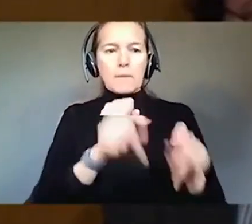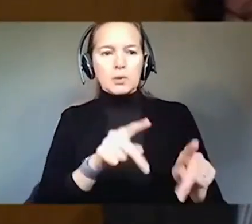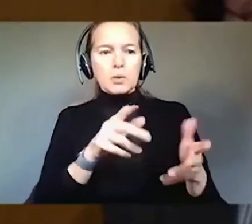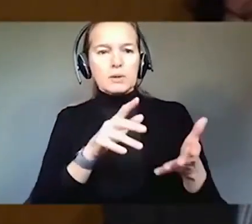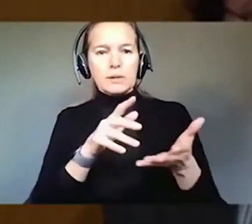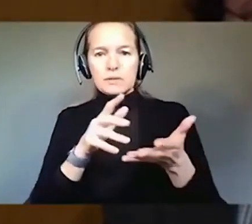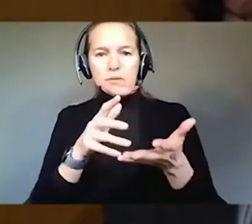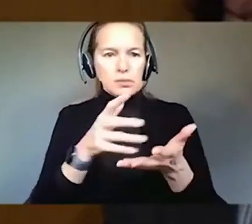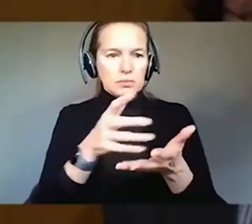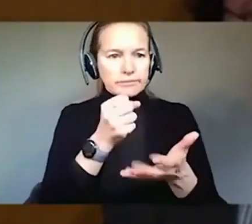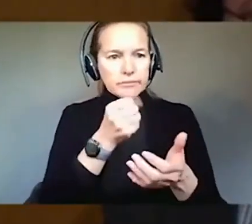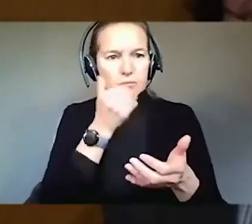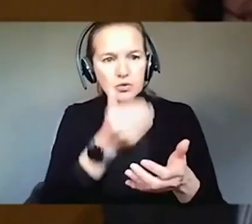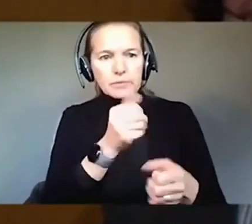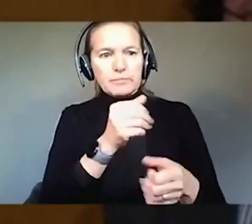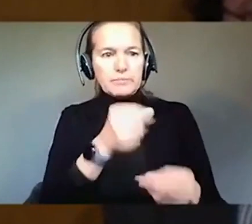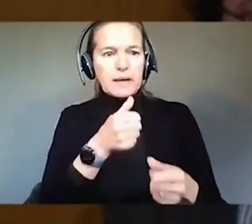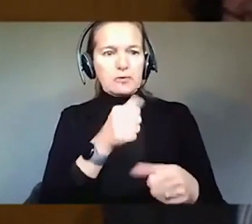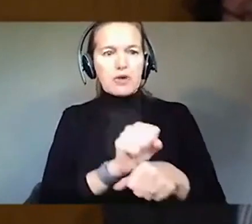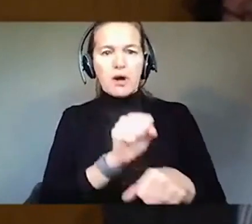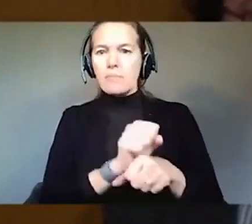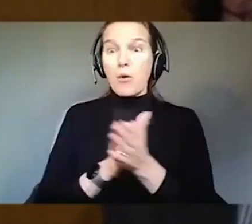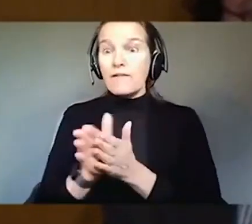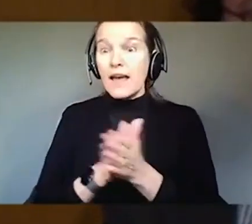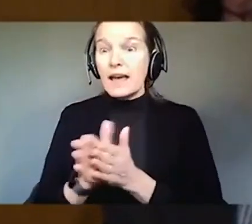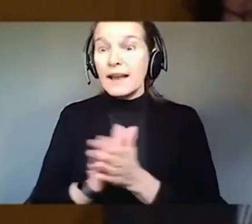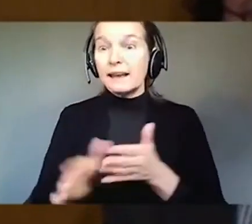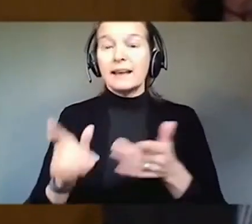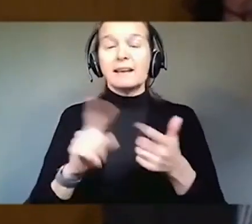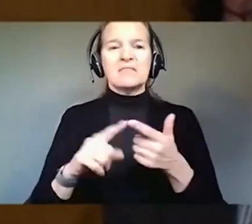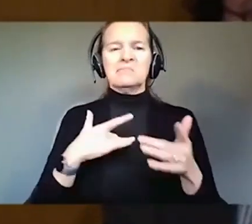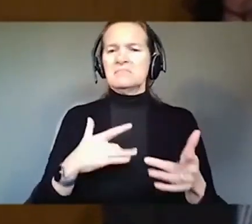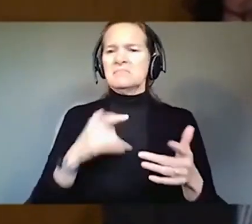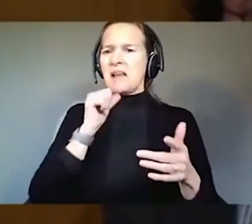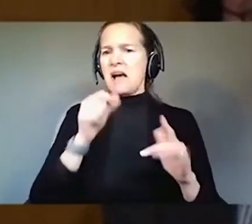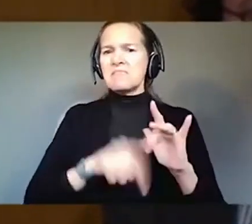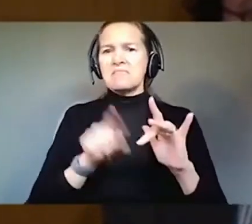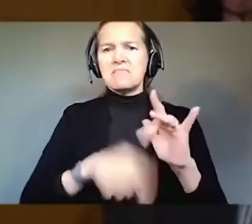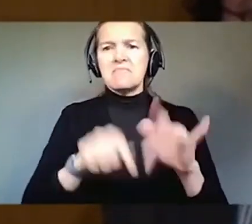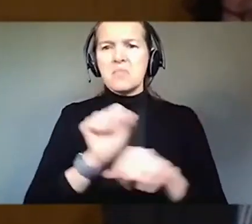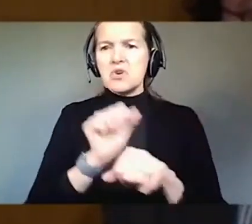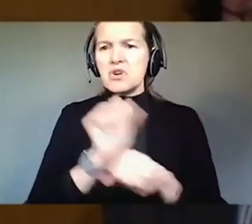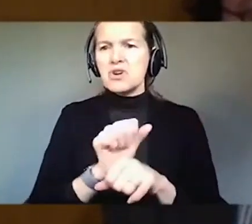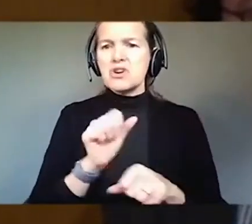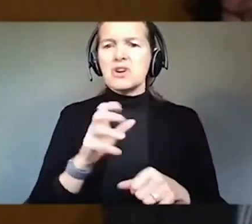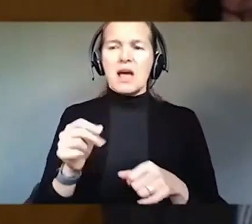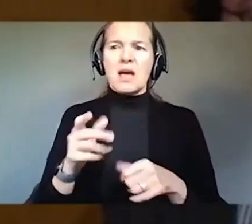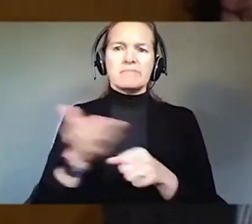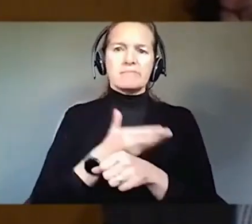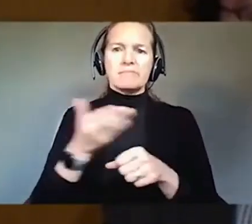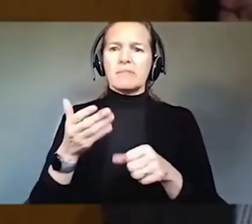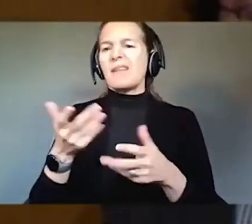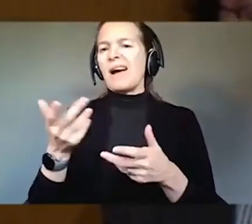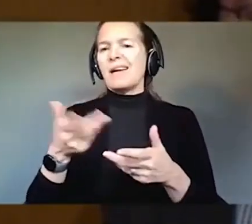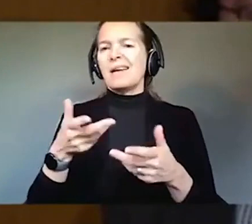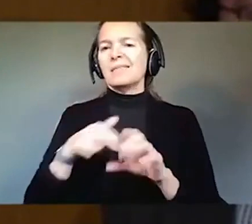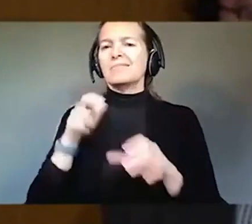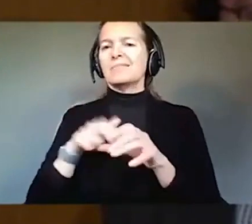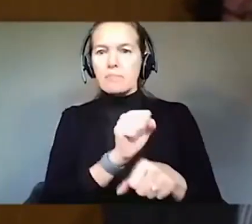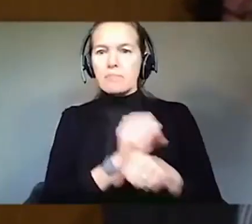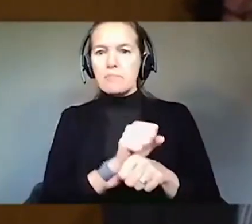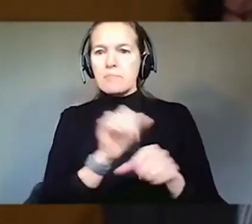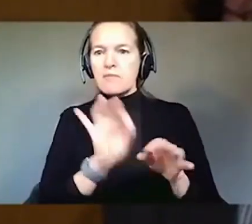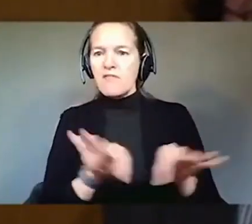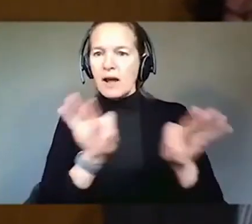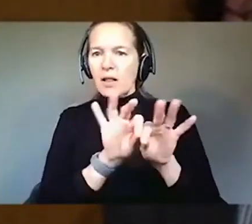good paying jobs. And it's just absolutely vital. And employee turnover, greater loyalty.